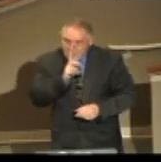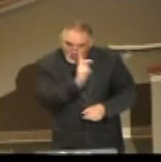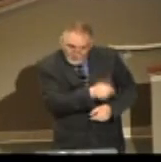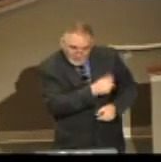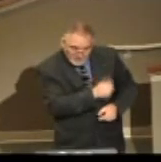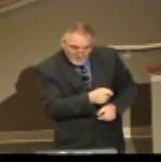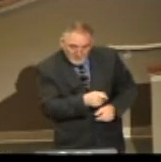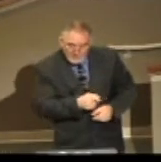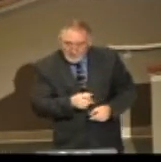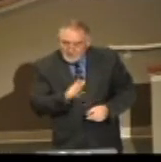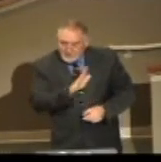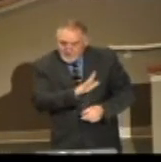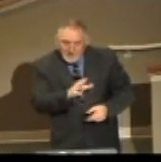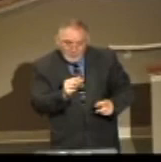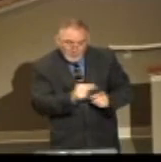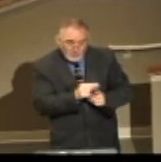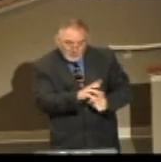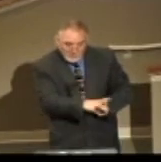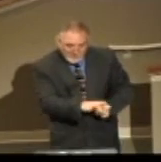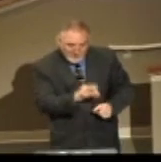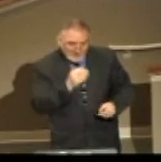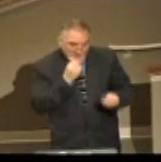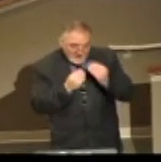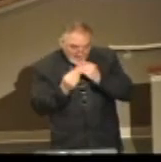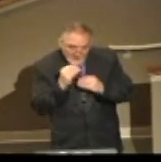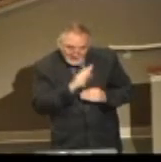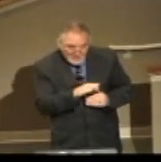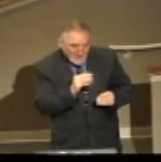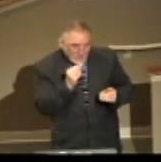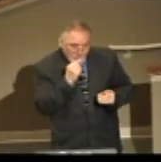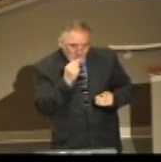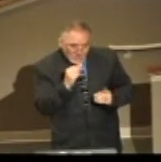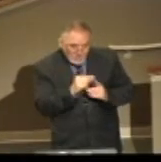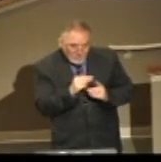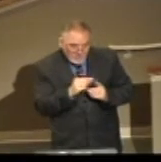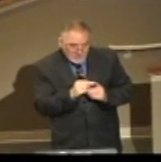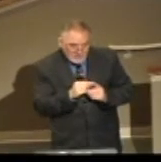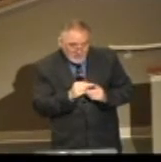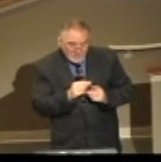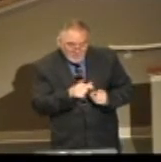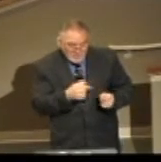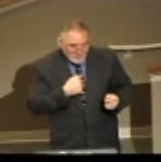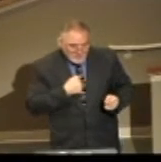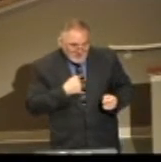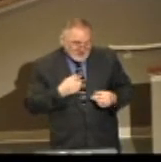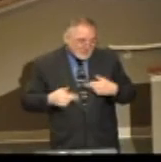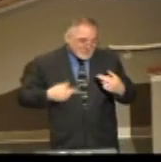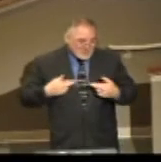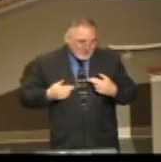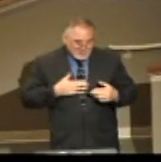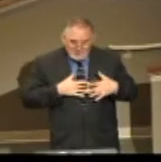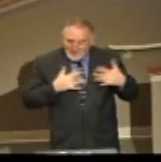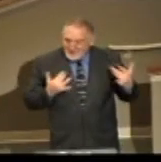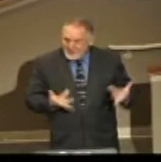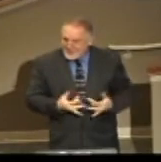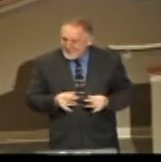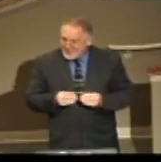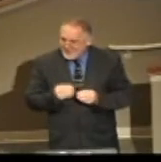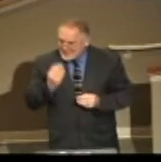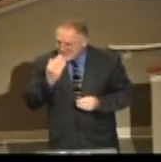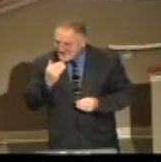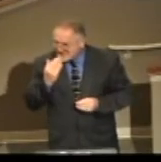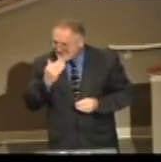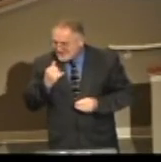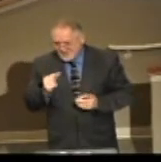found, I did eat them. And thy word was to me the joy and rejoicing of my heart. For I call by thy name, O Lord God of hosts. He said, Lord, I couldn't. And